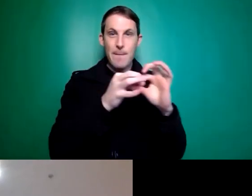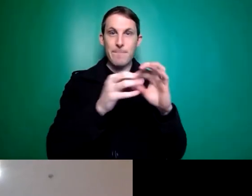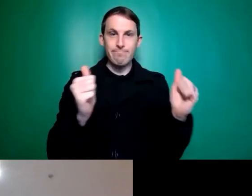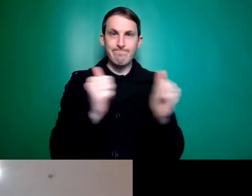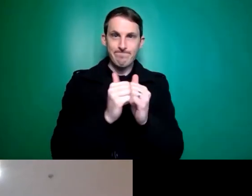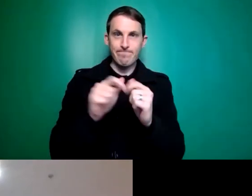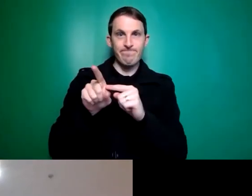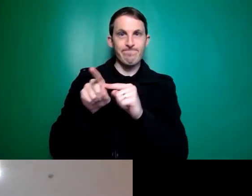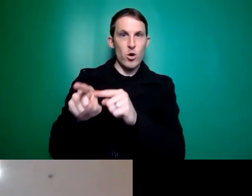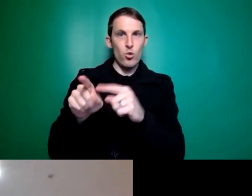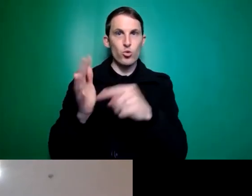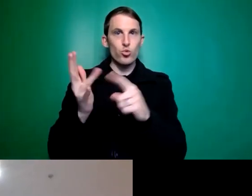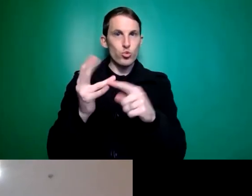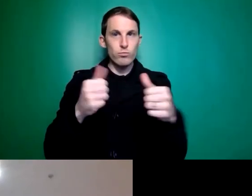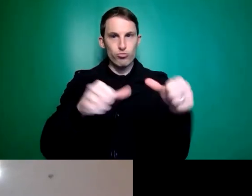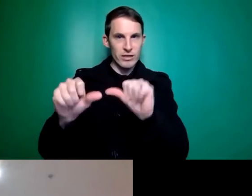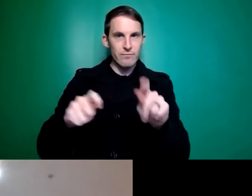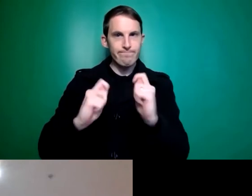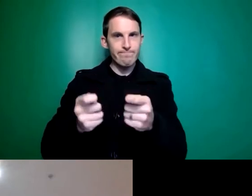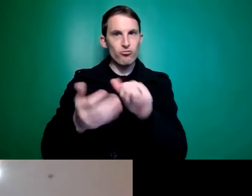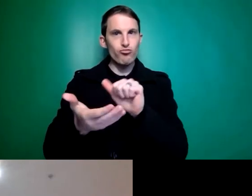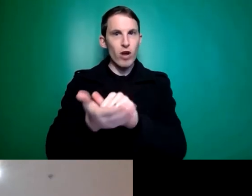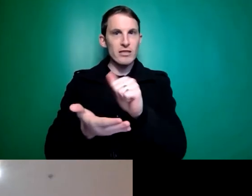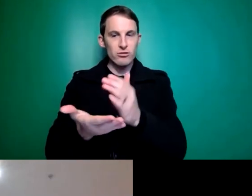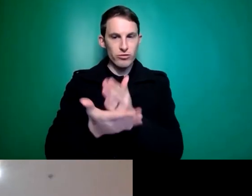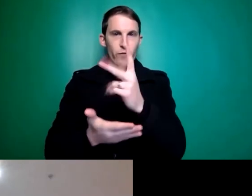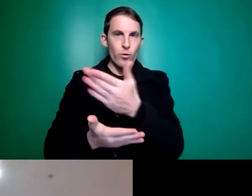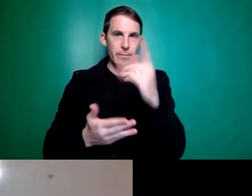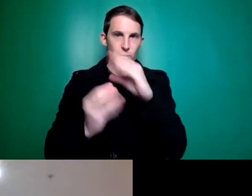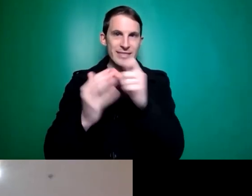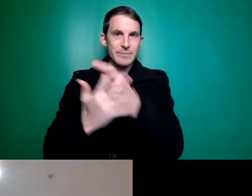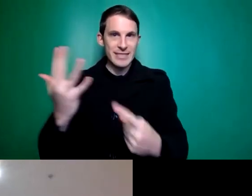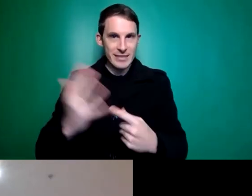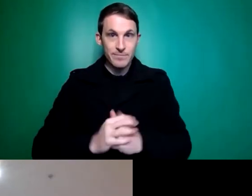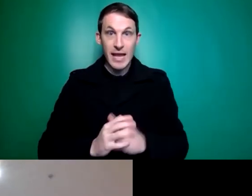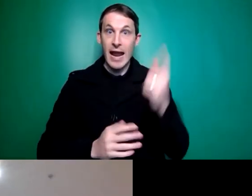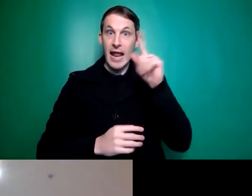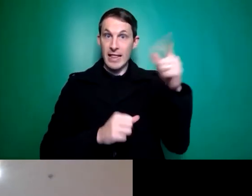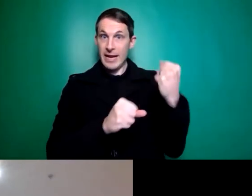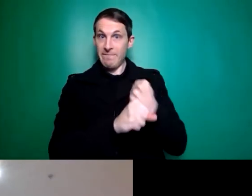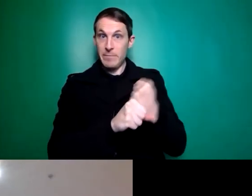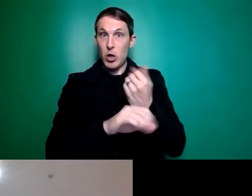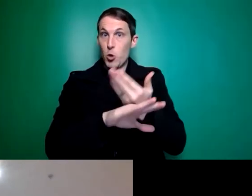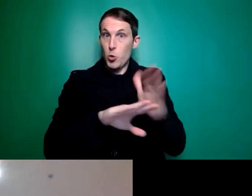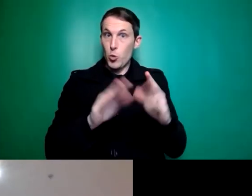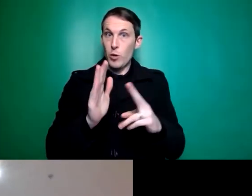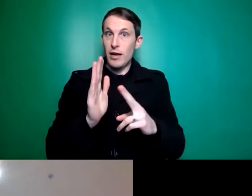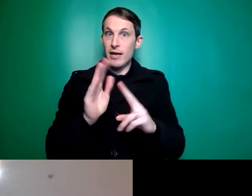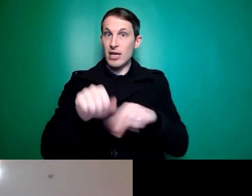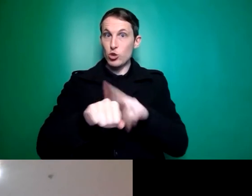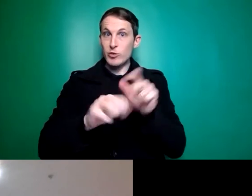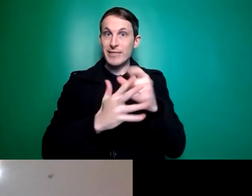disability. The Department of Social Services is currently in the process of developing a new national disability strategy